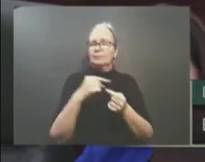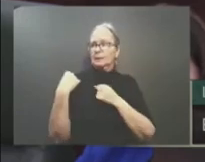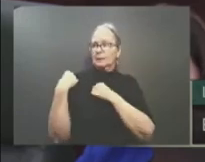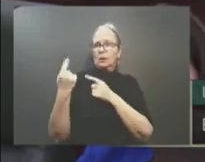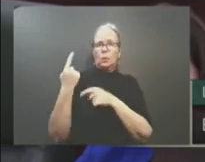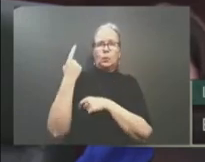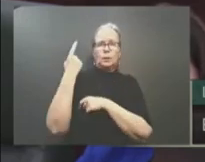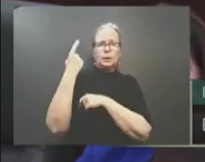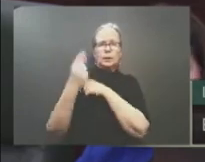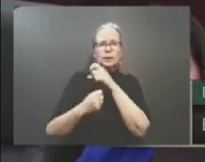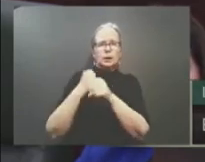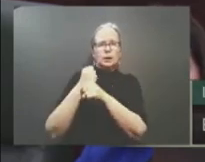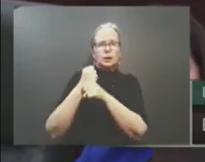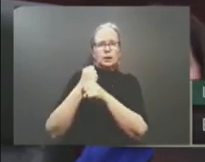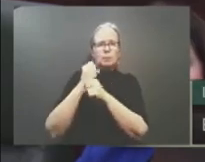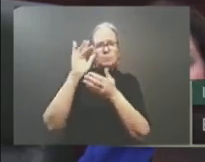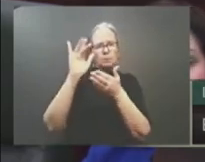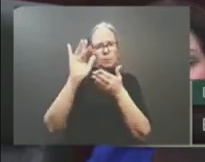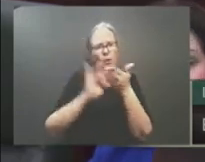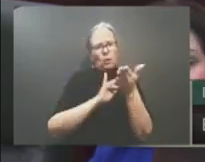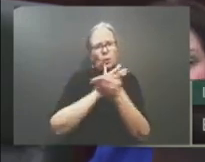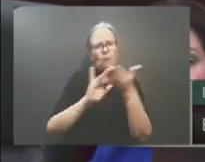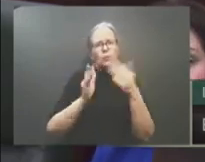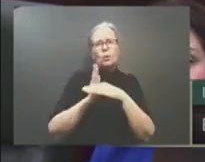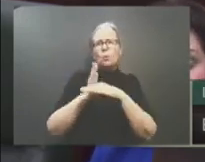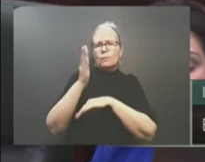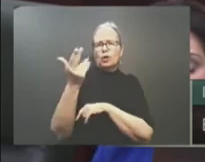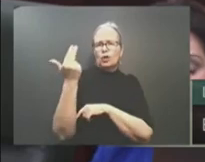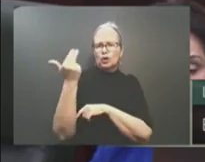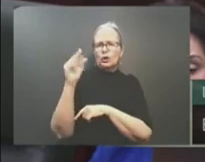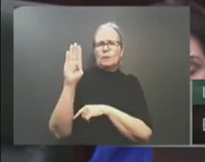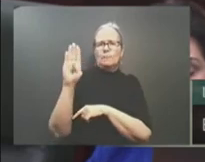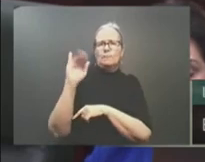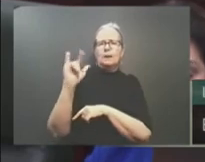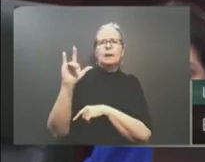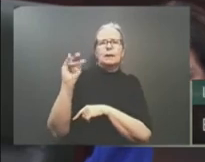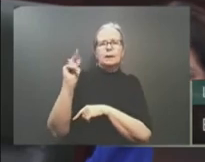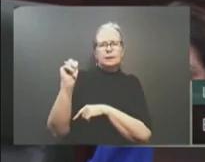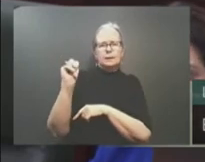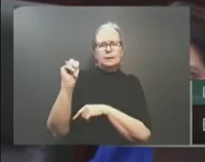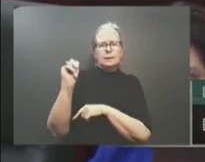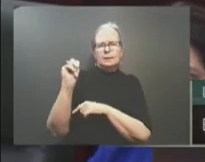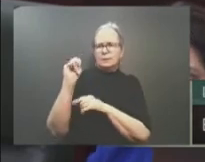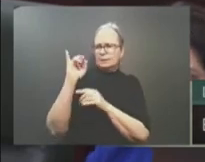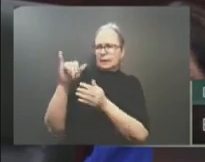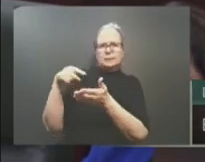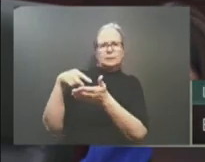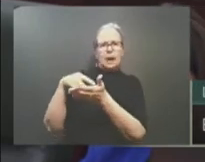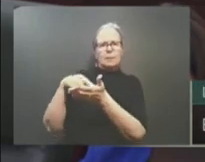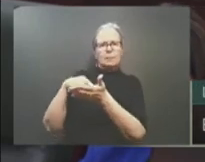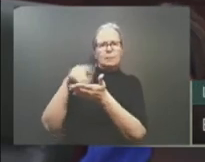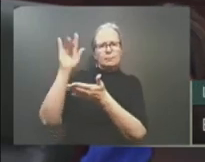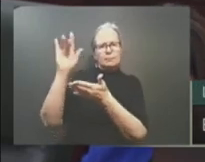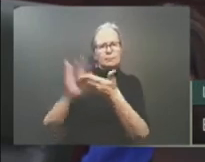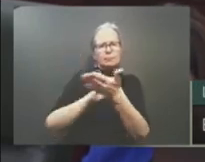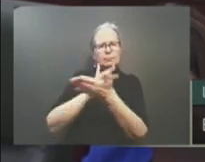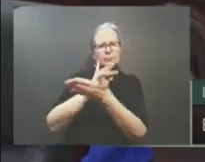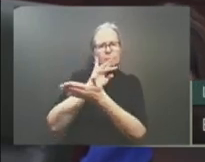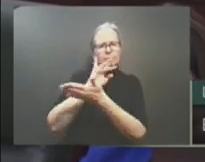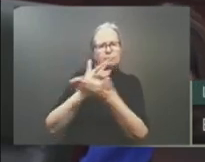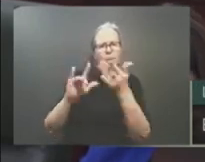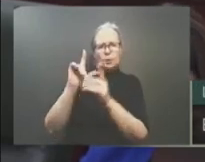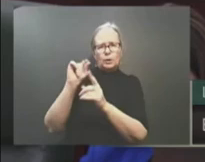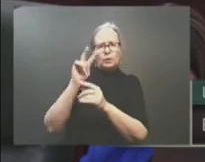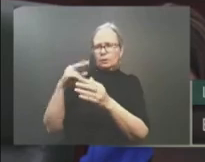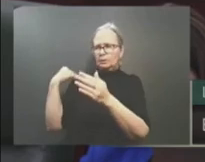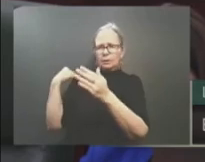of debt, all of the debt that matured in 2022. This means lower debt service costs and more resources available